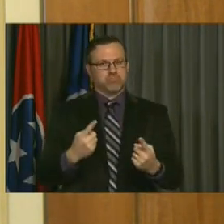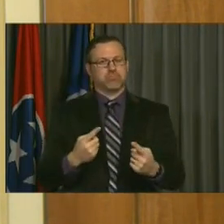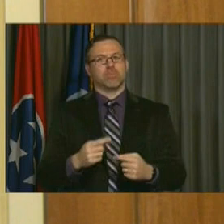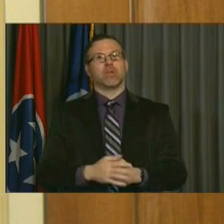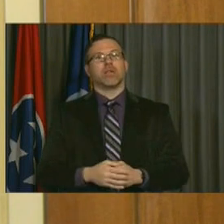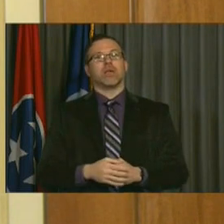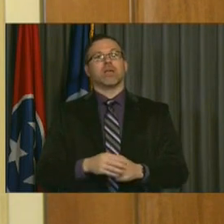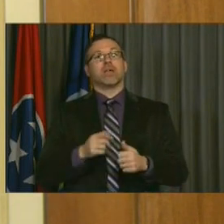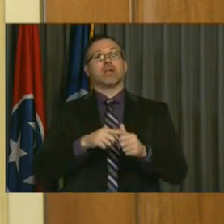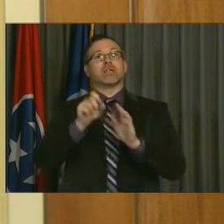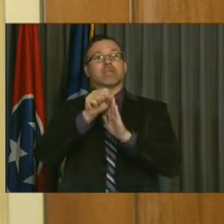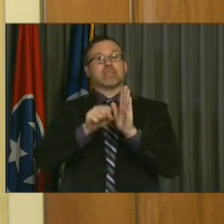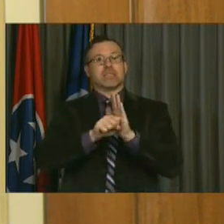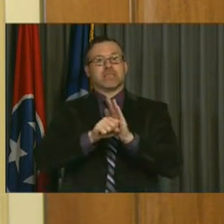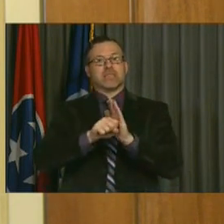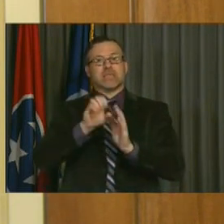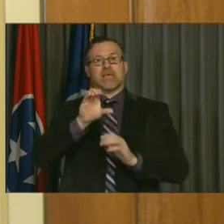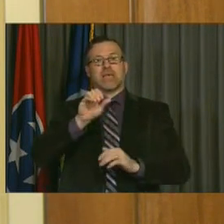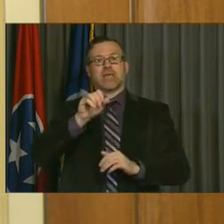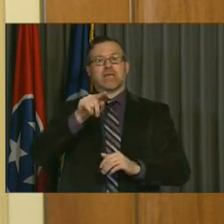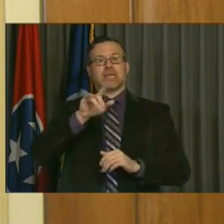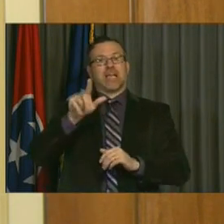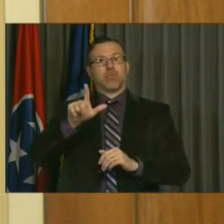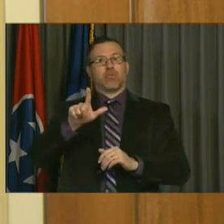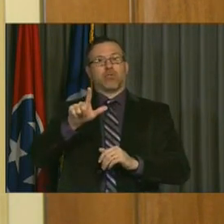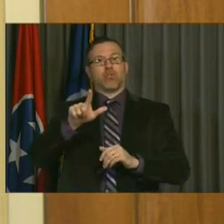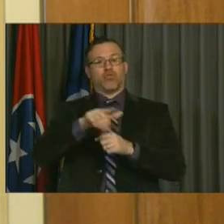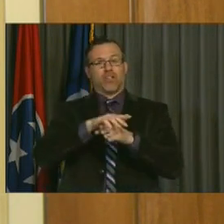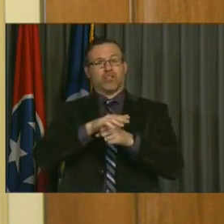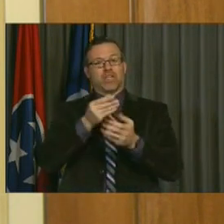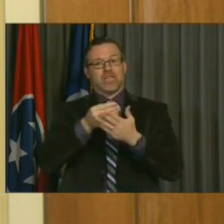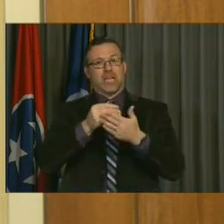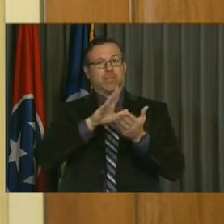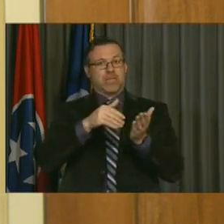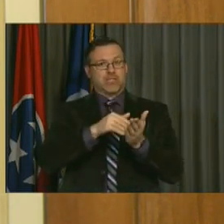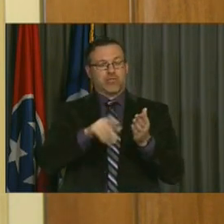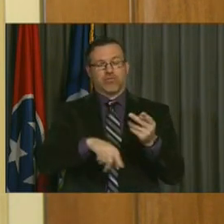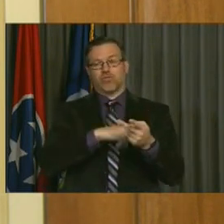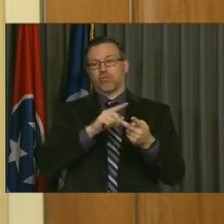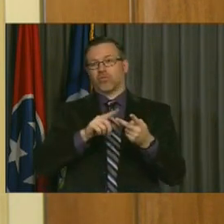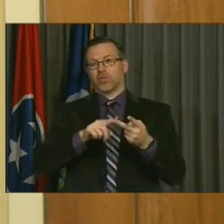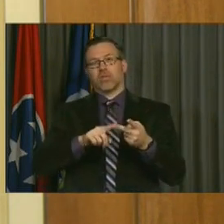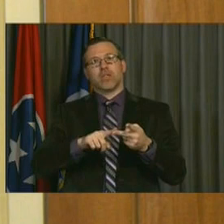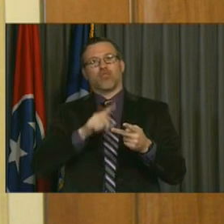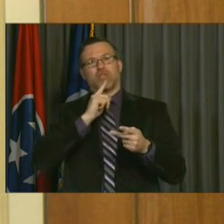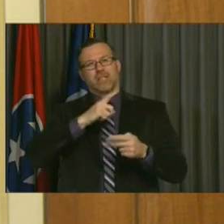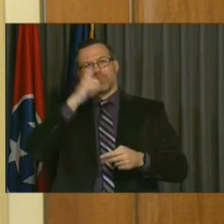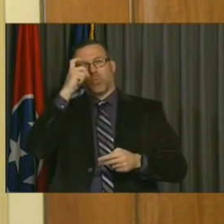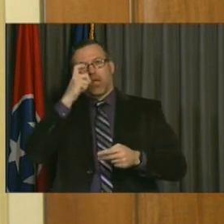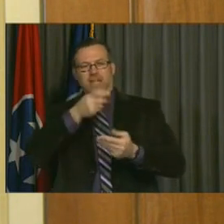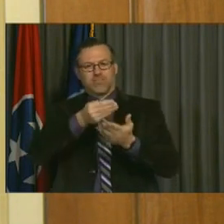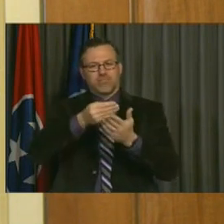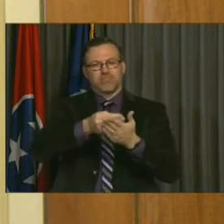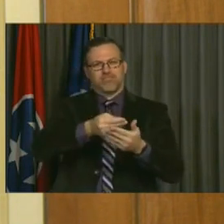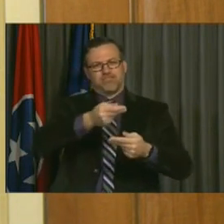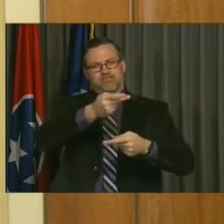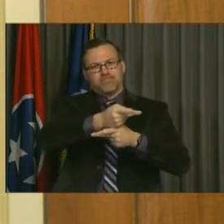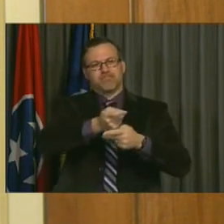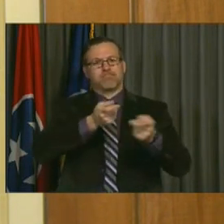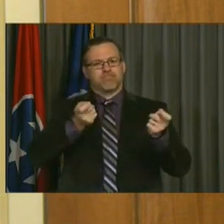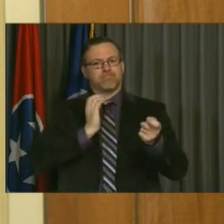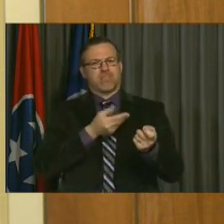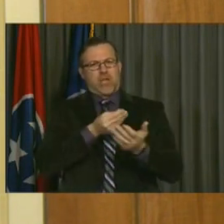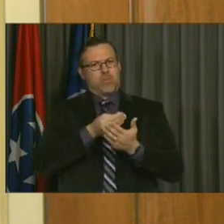First was the state capital and regional economic center. And second from Prudent Financial Management. They've commented on that